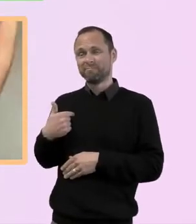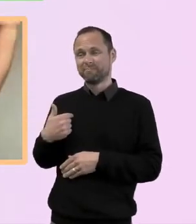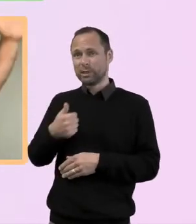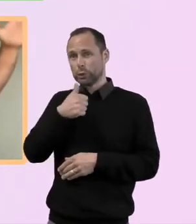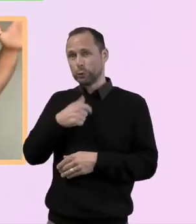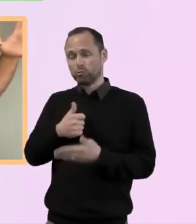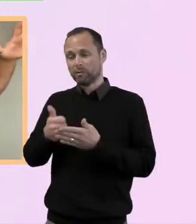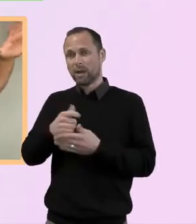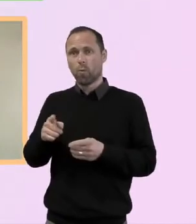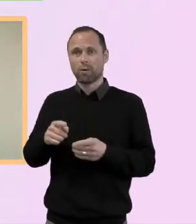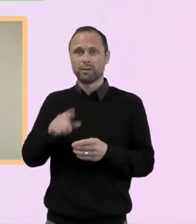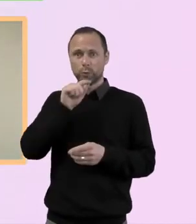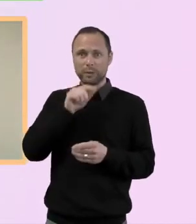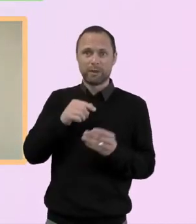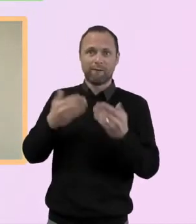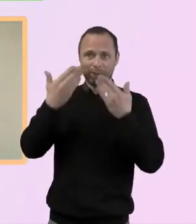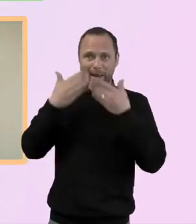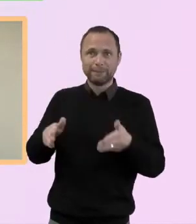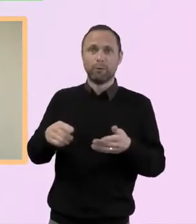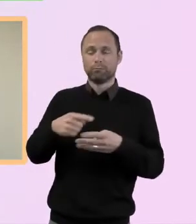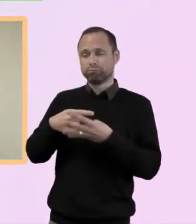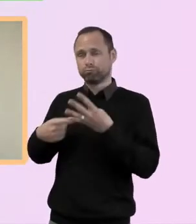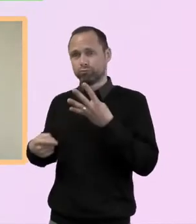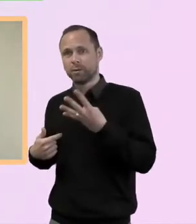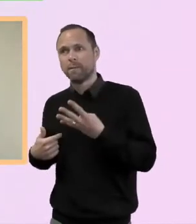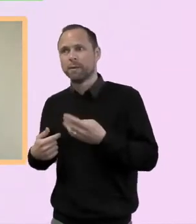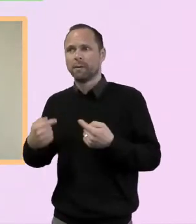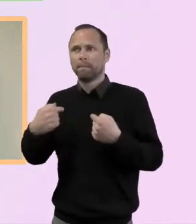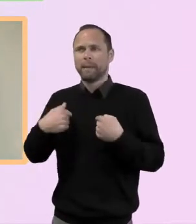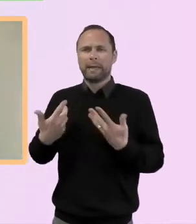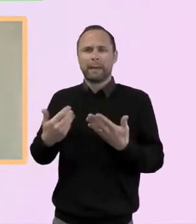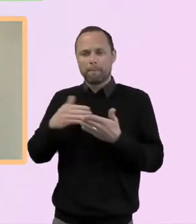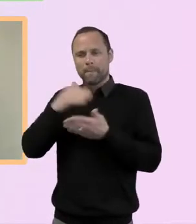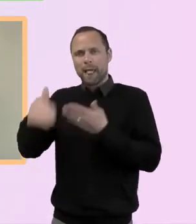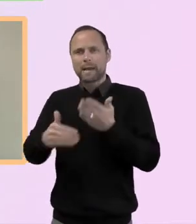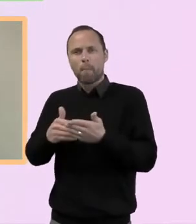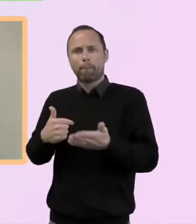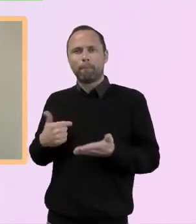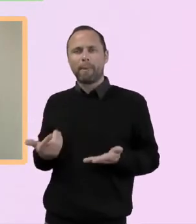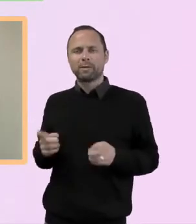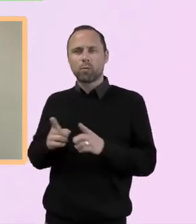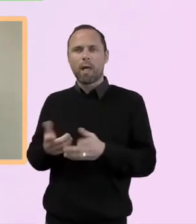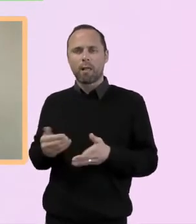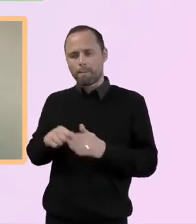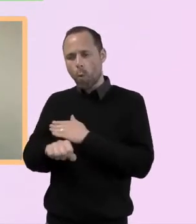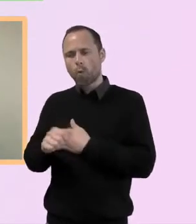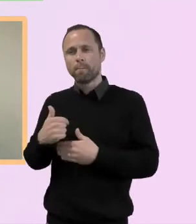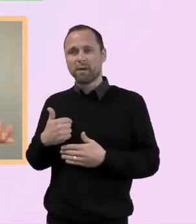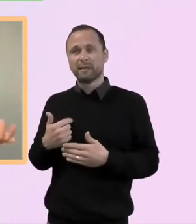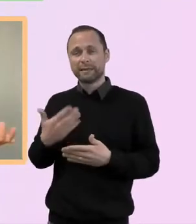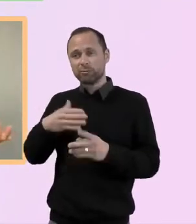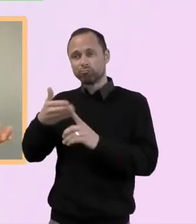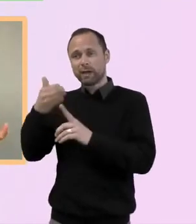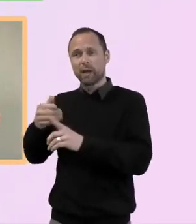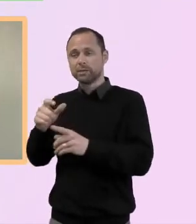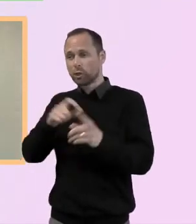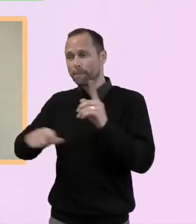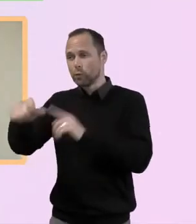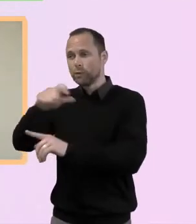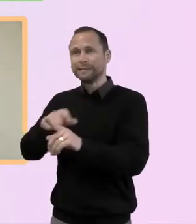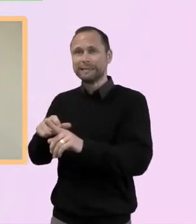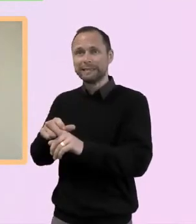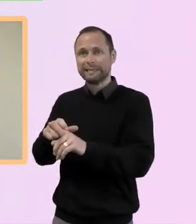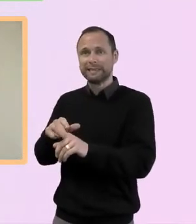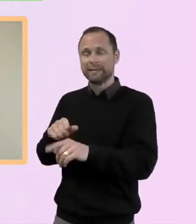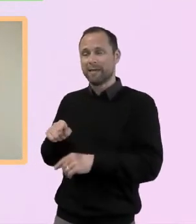Facebook for maybe the older, more older millennials like myself and others. But, but, you know, these communities are that for many people. And